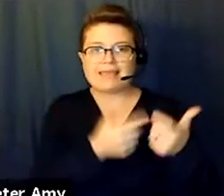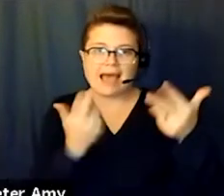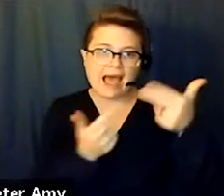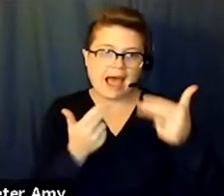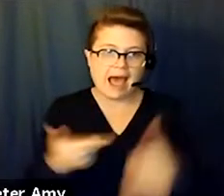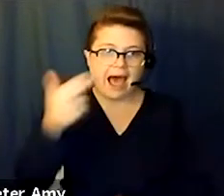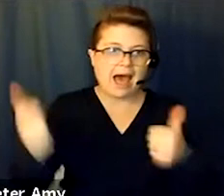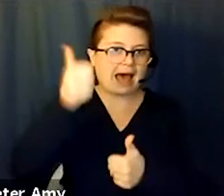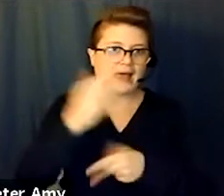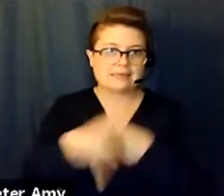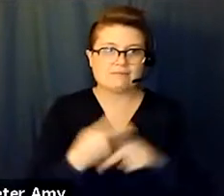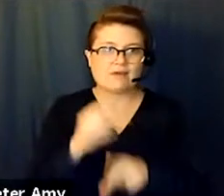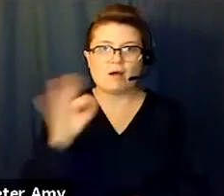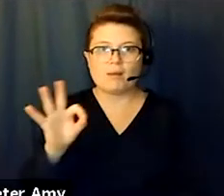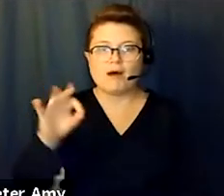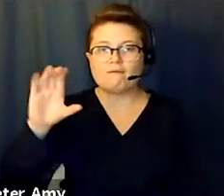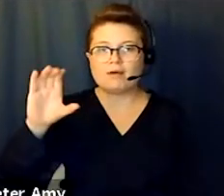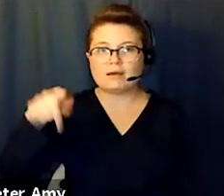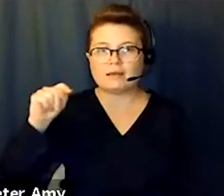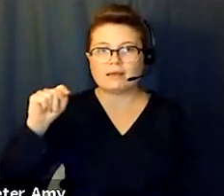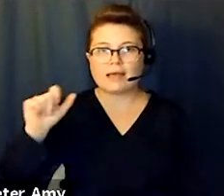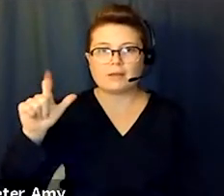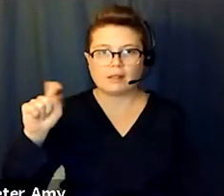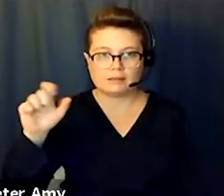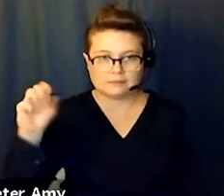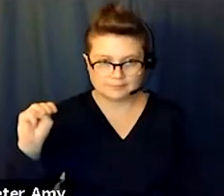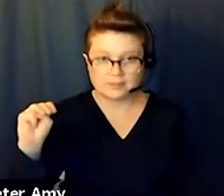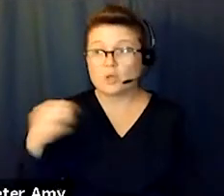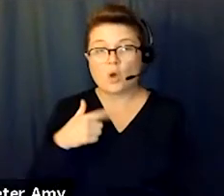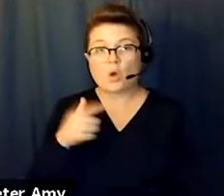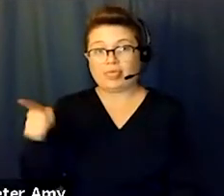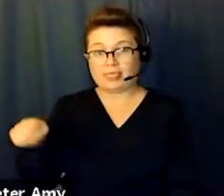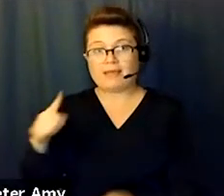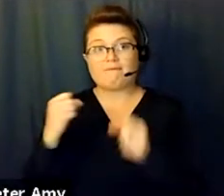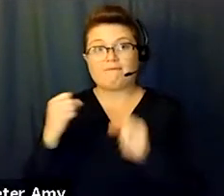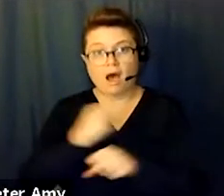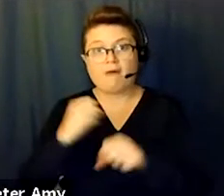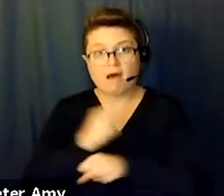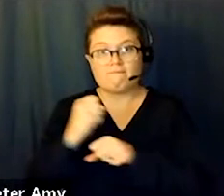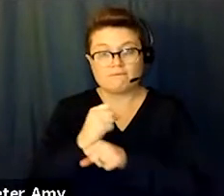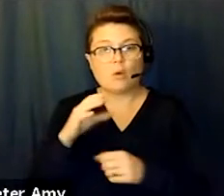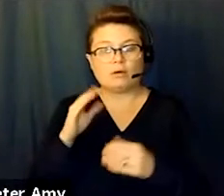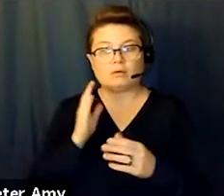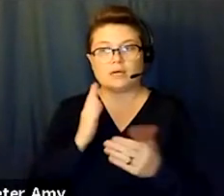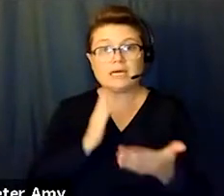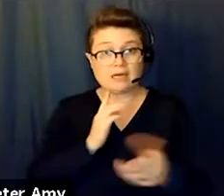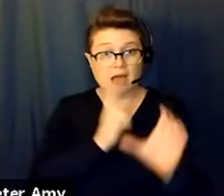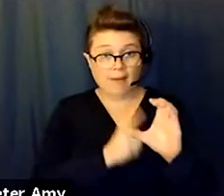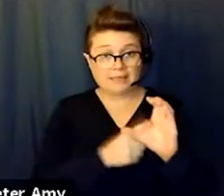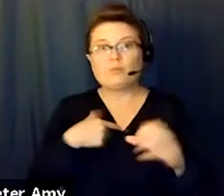and communist movement has fought very fiercely against imperialism and has been the fiercest attackers of